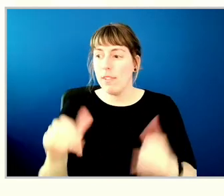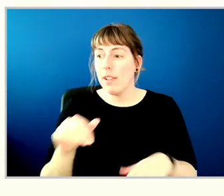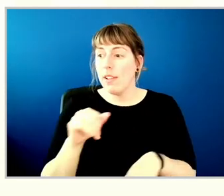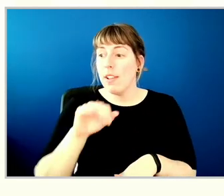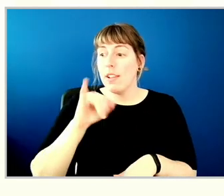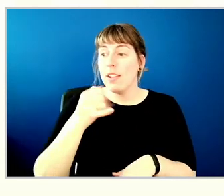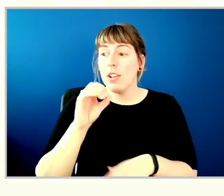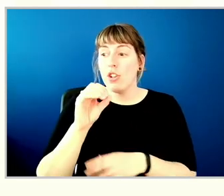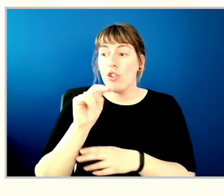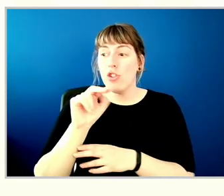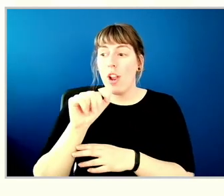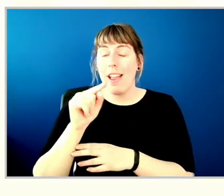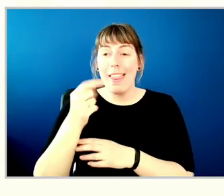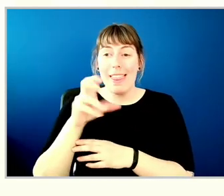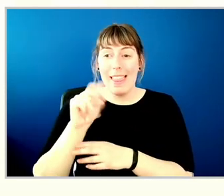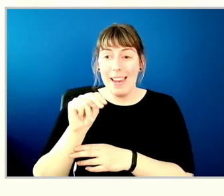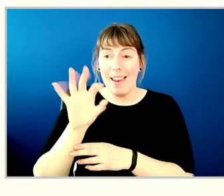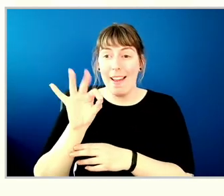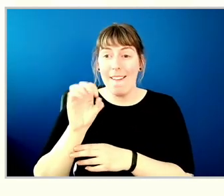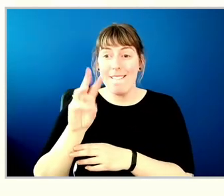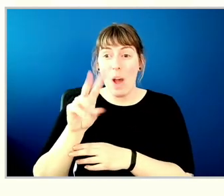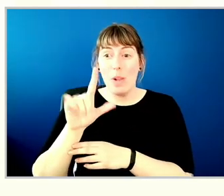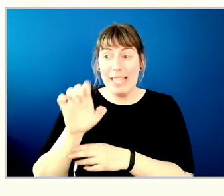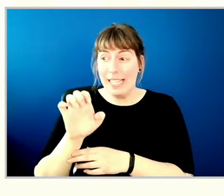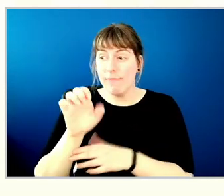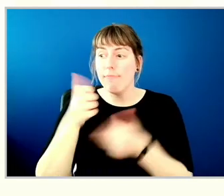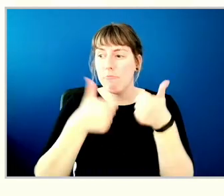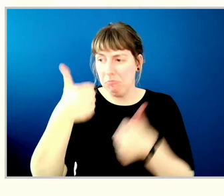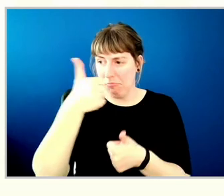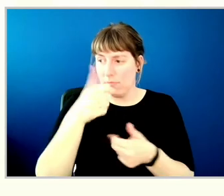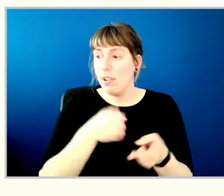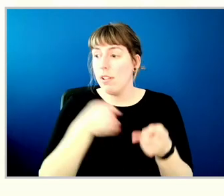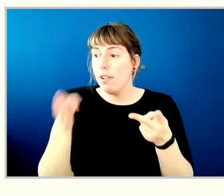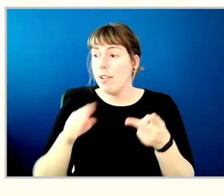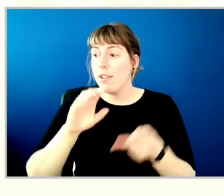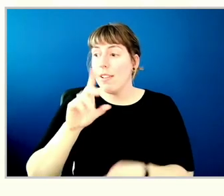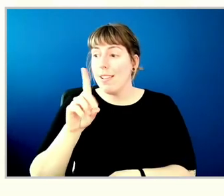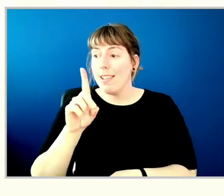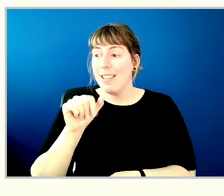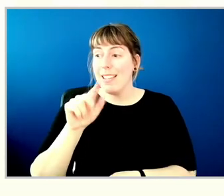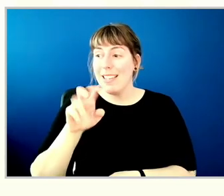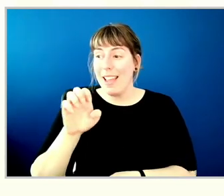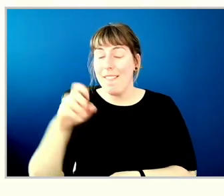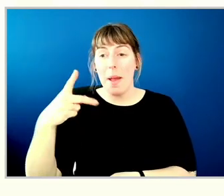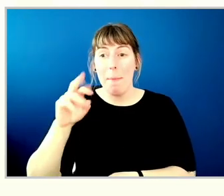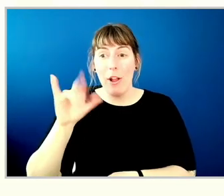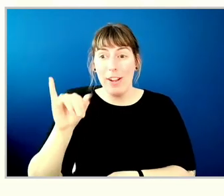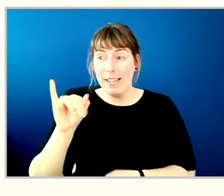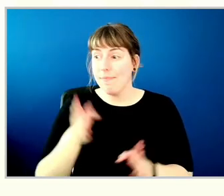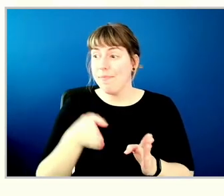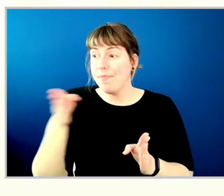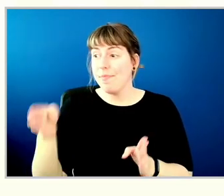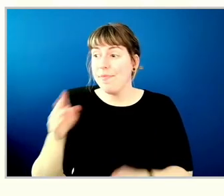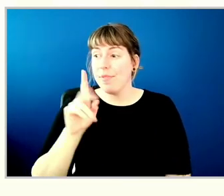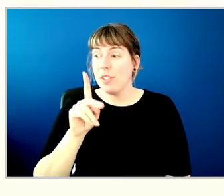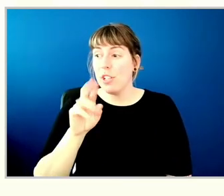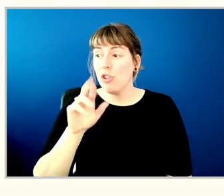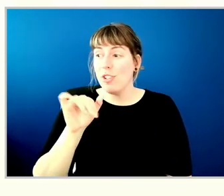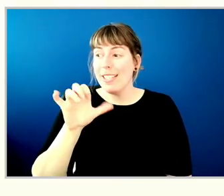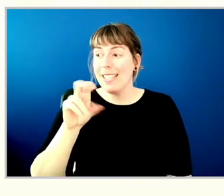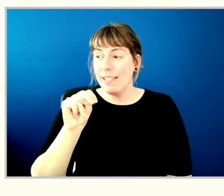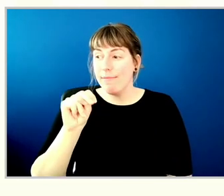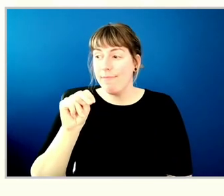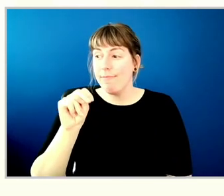officer. Dave Perry, chief member services officer. Kirsten Sutton, chief technology